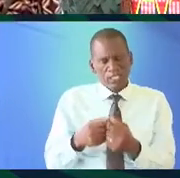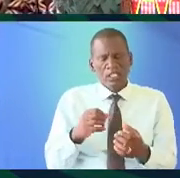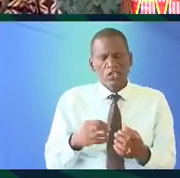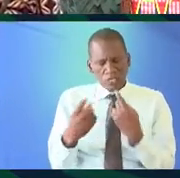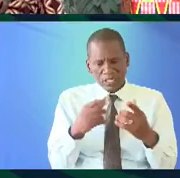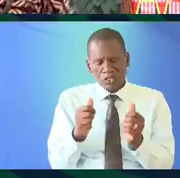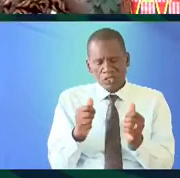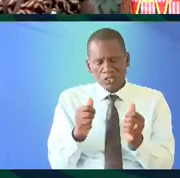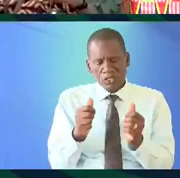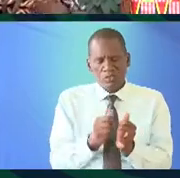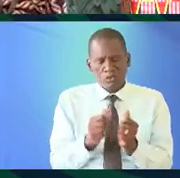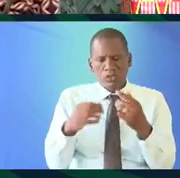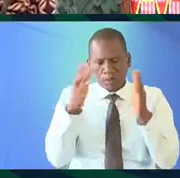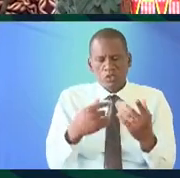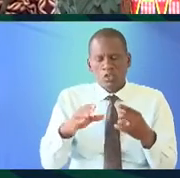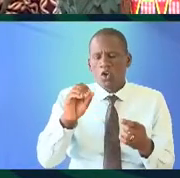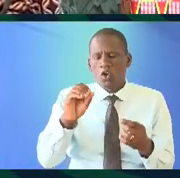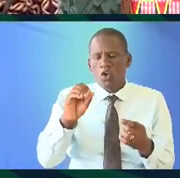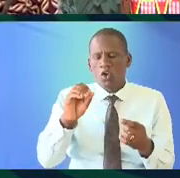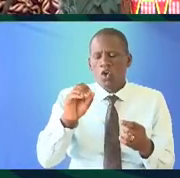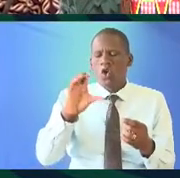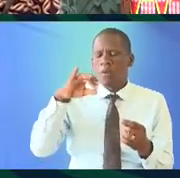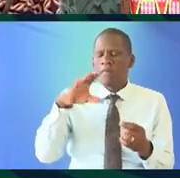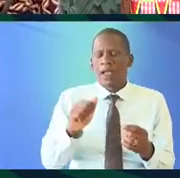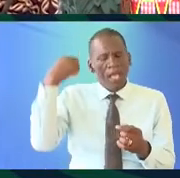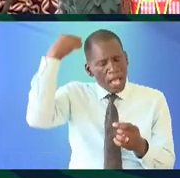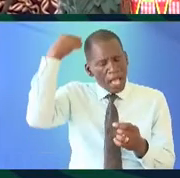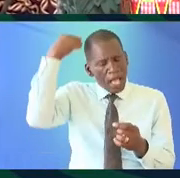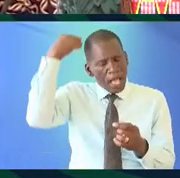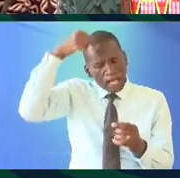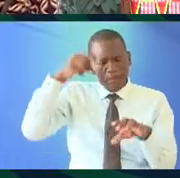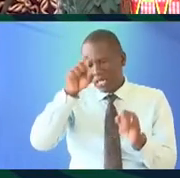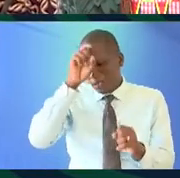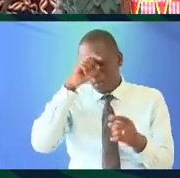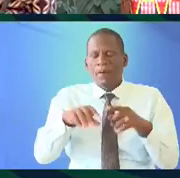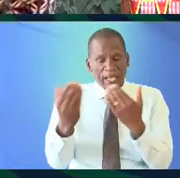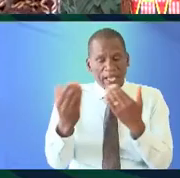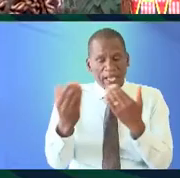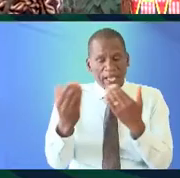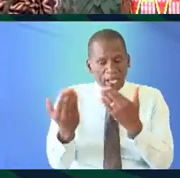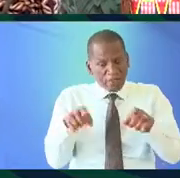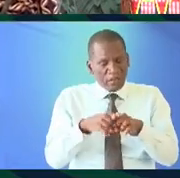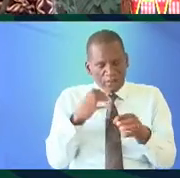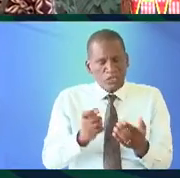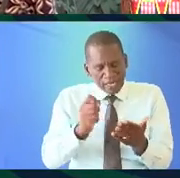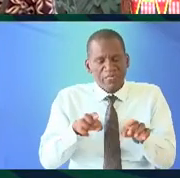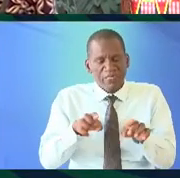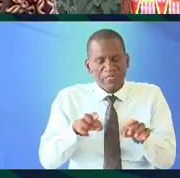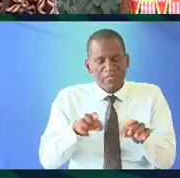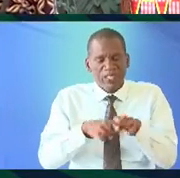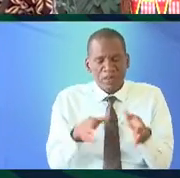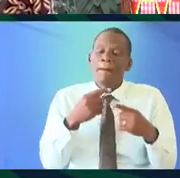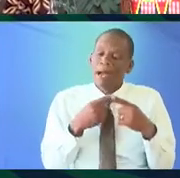impossible discussion with somebody speaking colloquial Arabic from in Cairo but they can read the same because the script the same